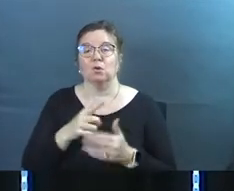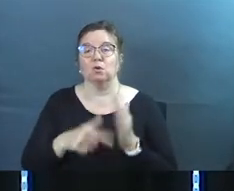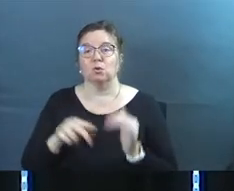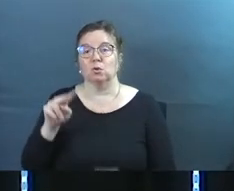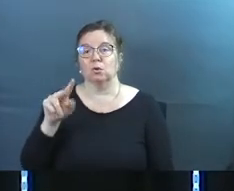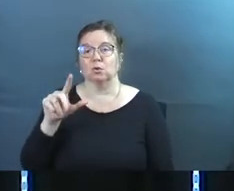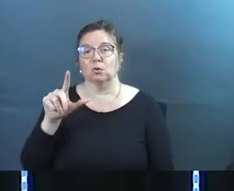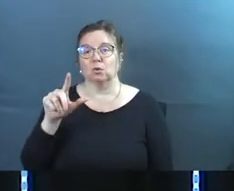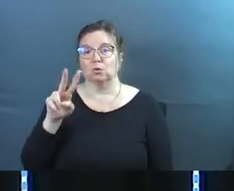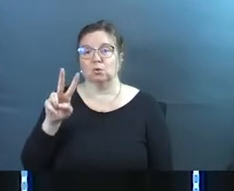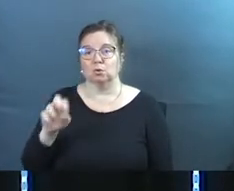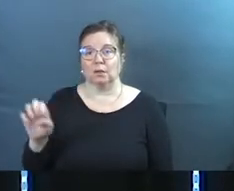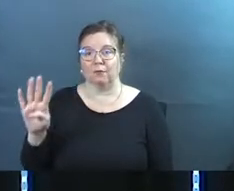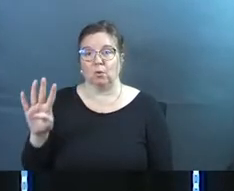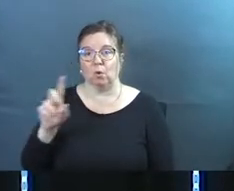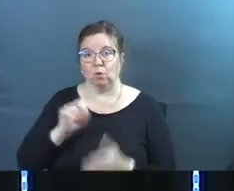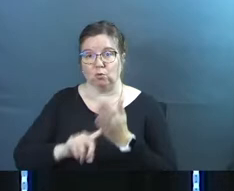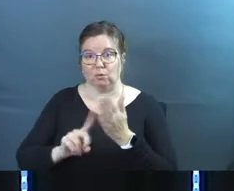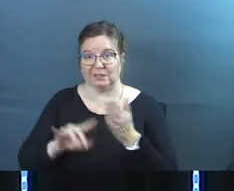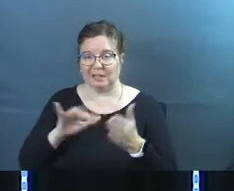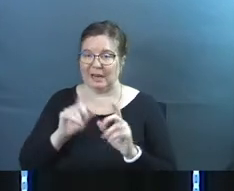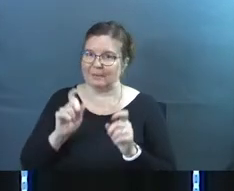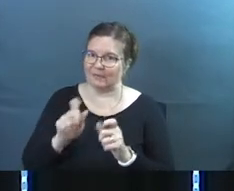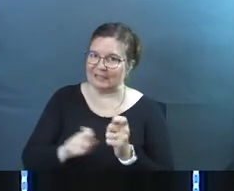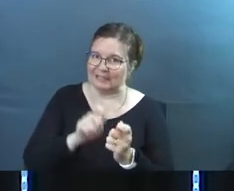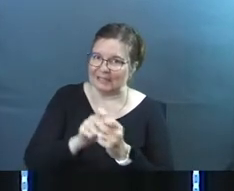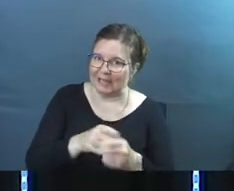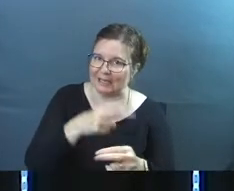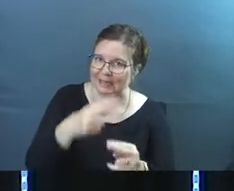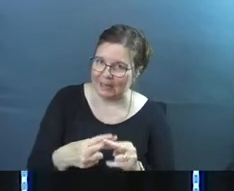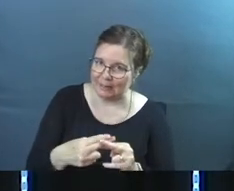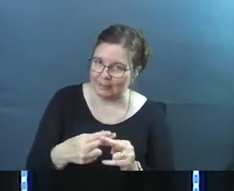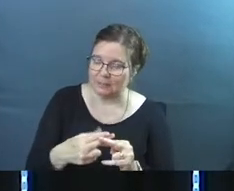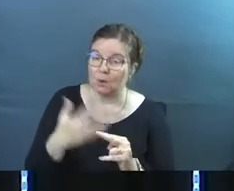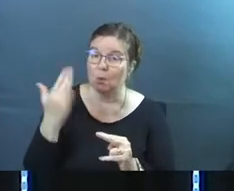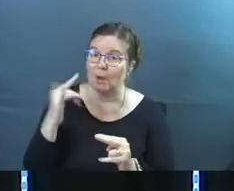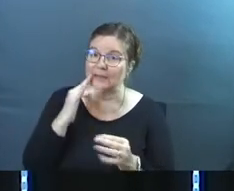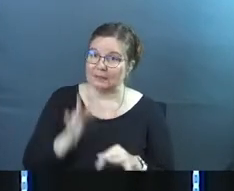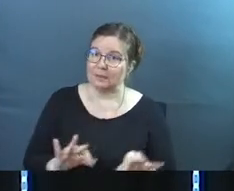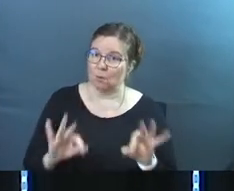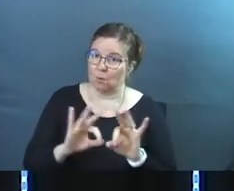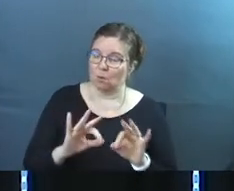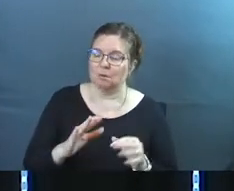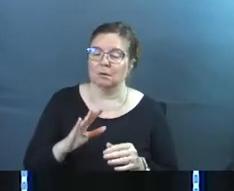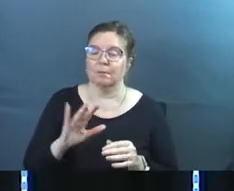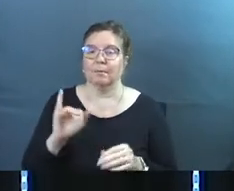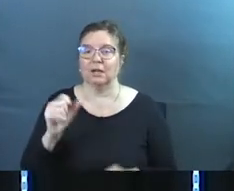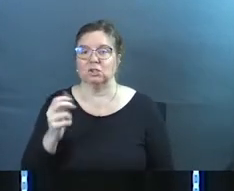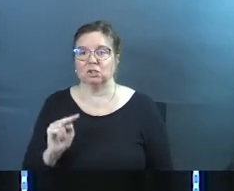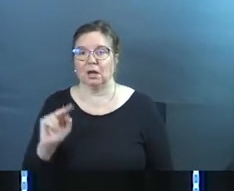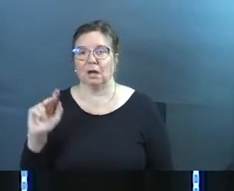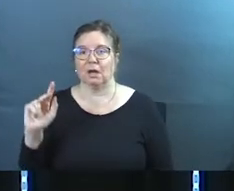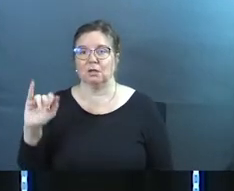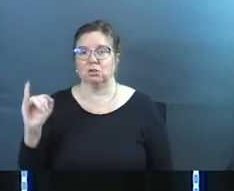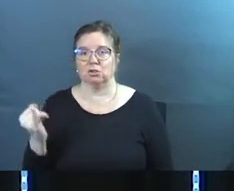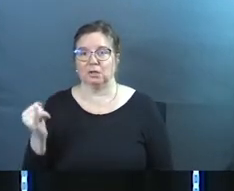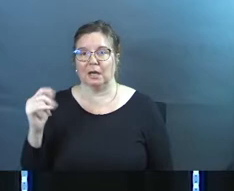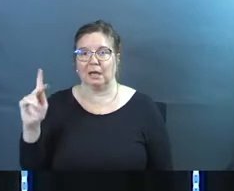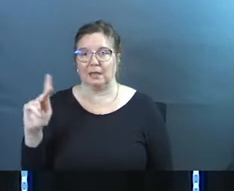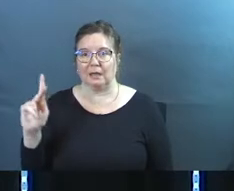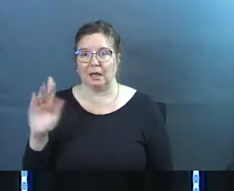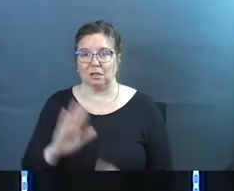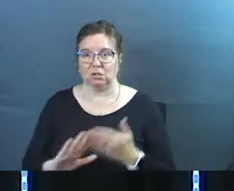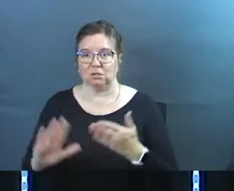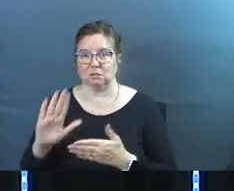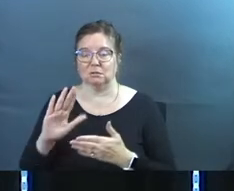2004 research study, and I'm giving you the exact names here because it's important, by the John Jay College of Criminal Justice,